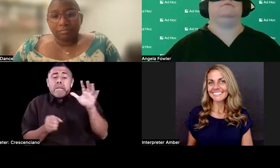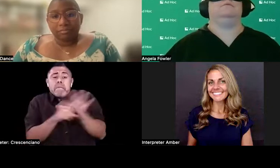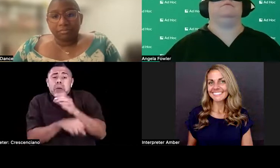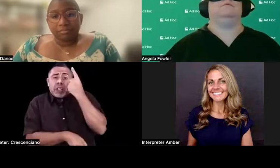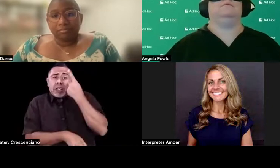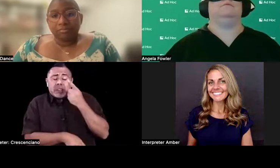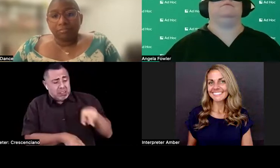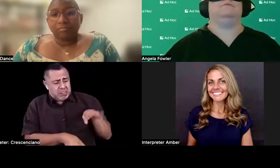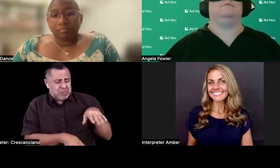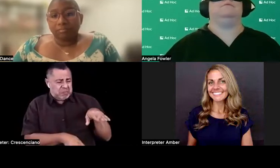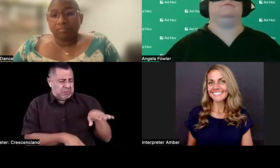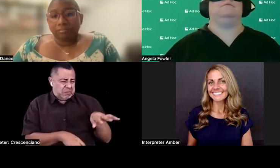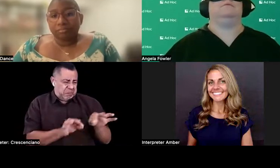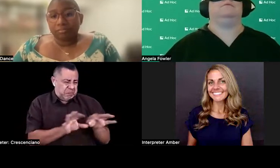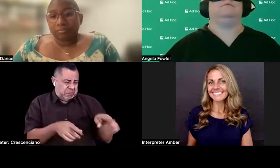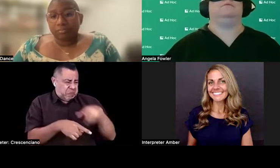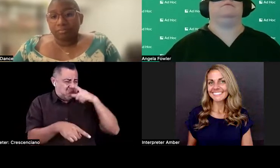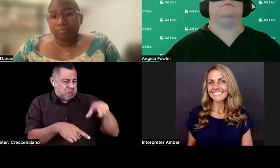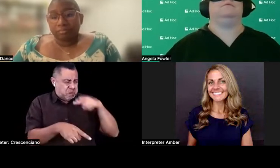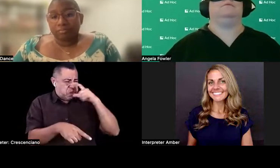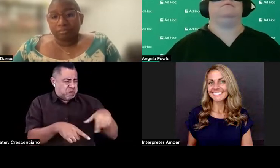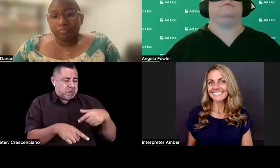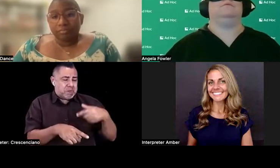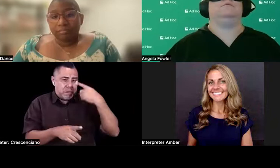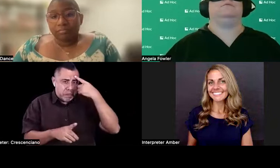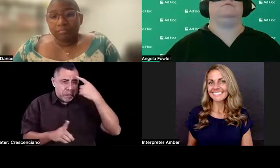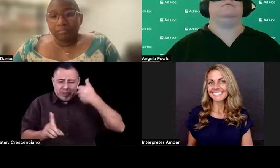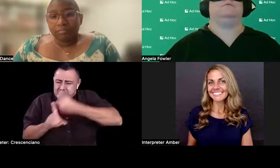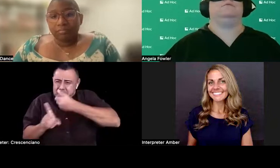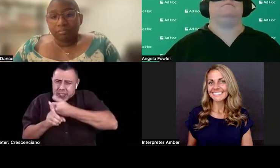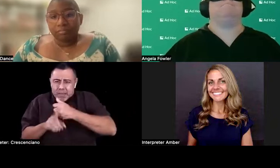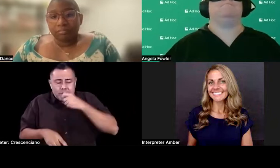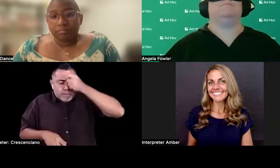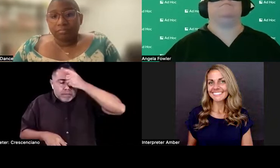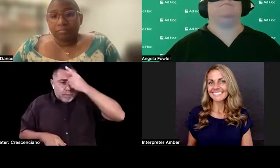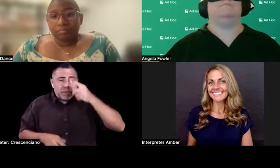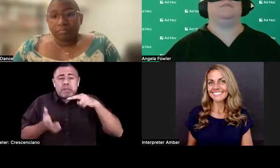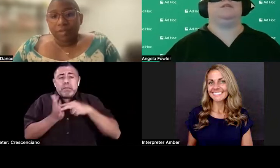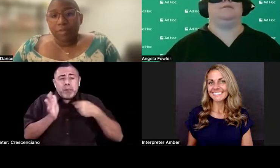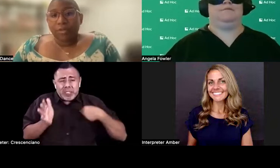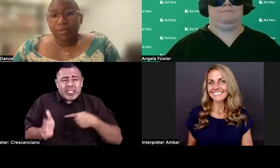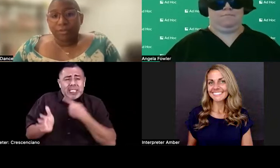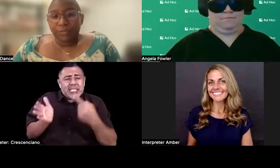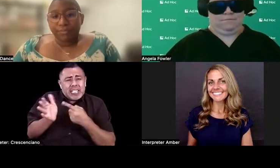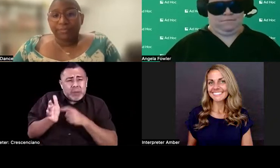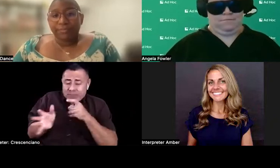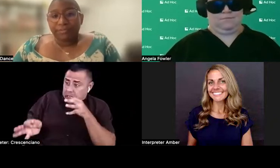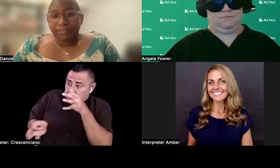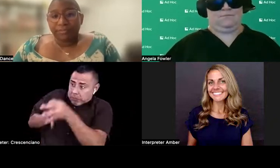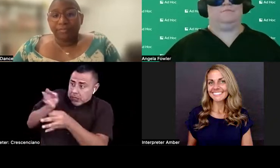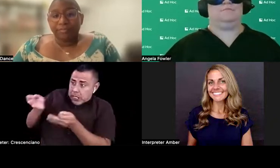in granting it. It's like we're having to not only ask for the accommodation, but prove it to somebody who doesn't need it. So it's kind of this weird